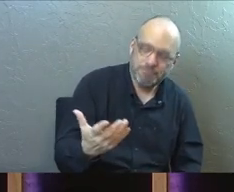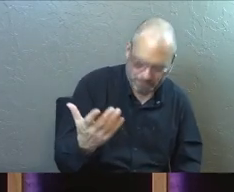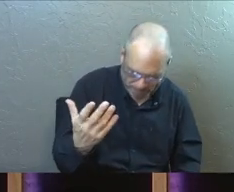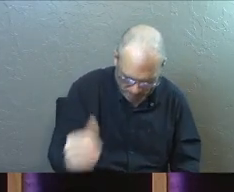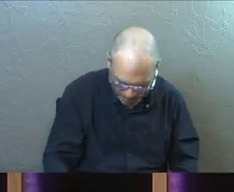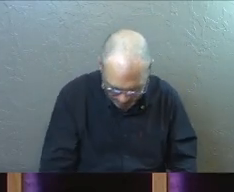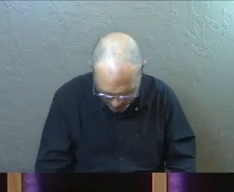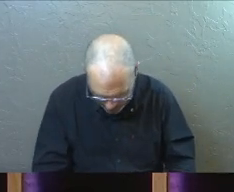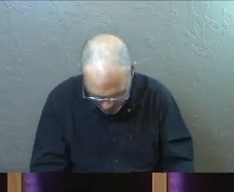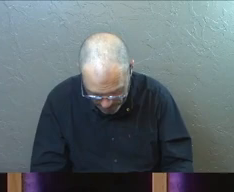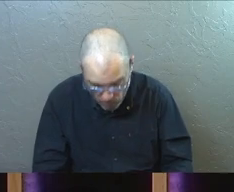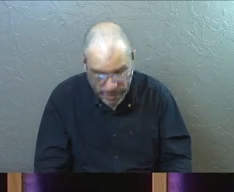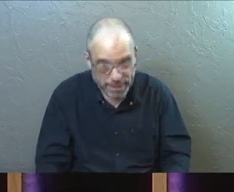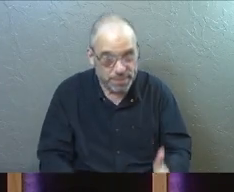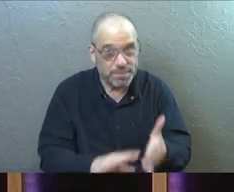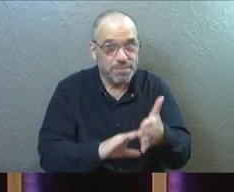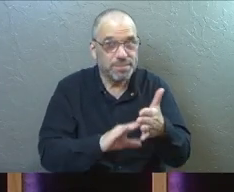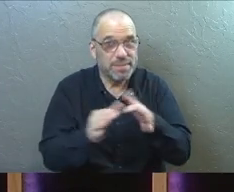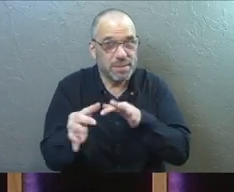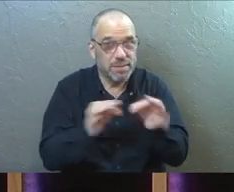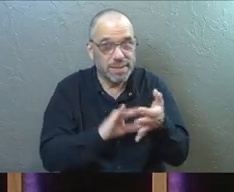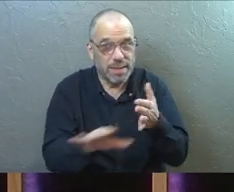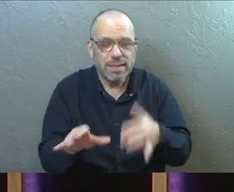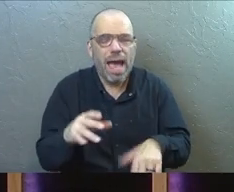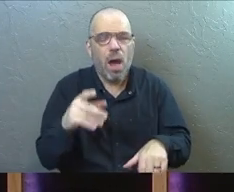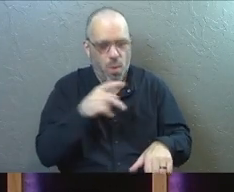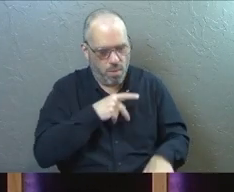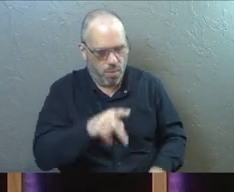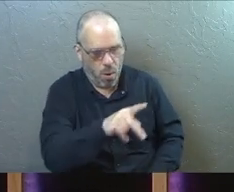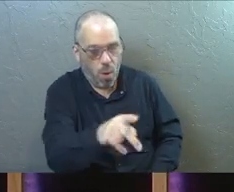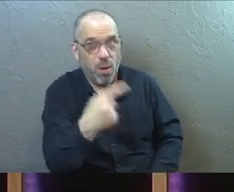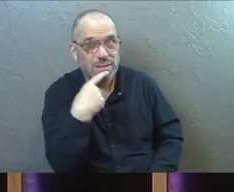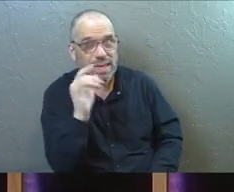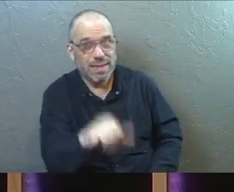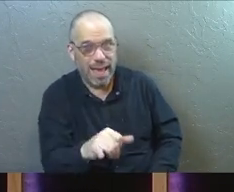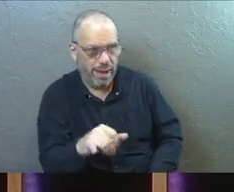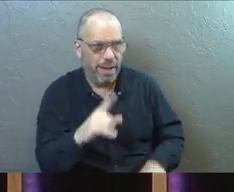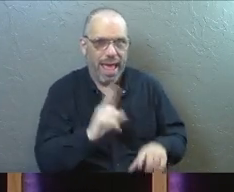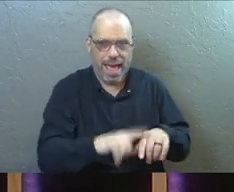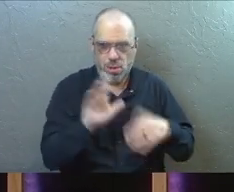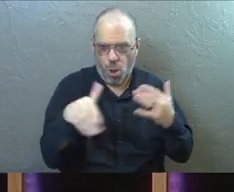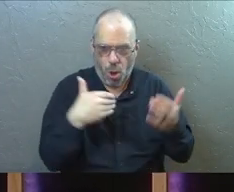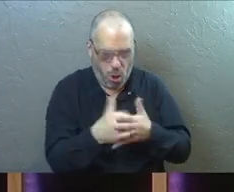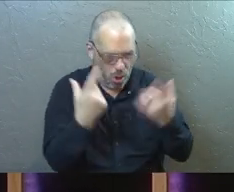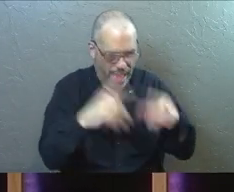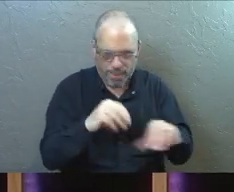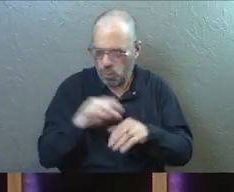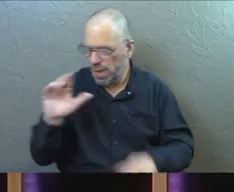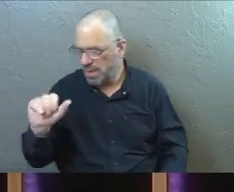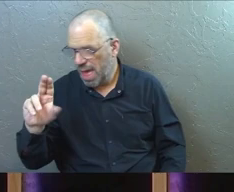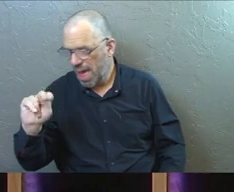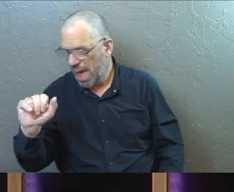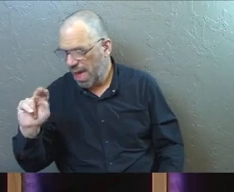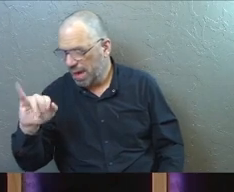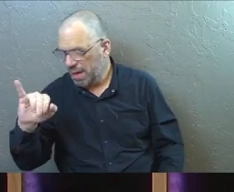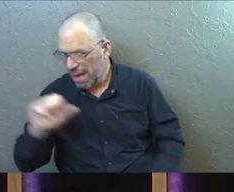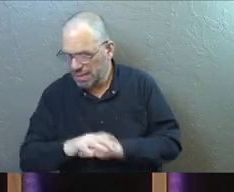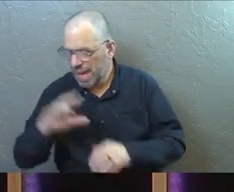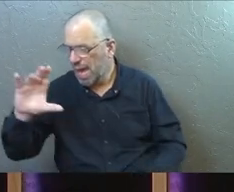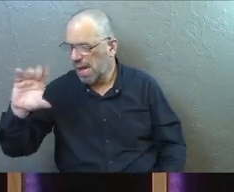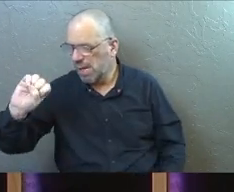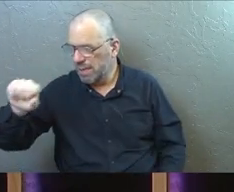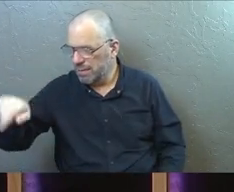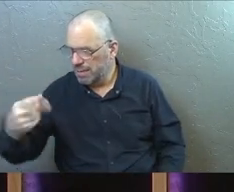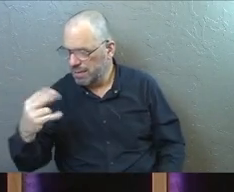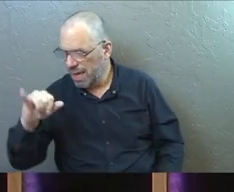Now some disclaimers. Now, even though Paul said this, and even though the whole thing happened with Ananias and Sapphira, I'm not